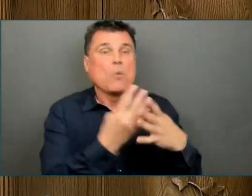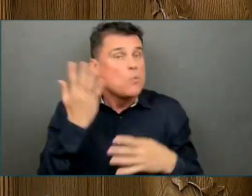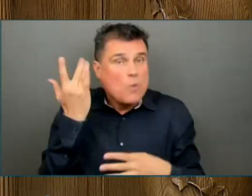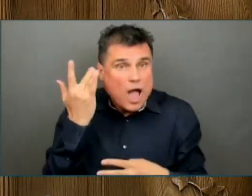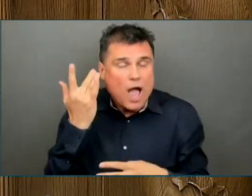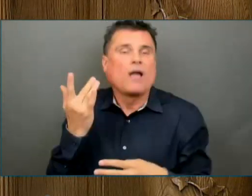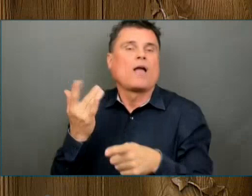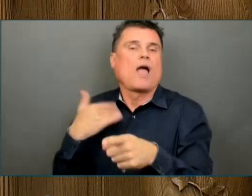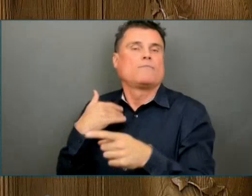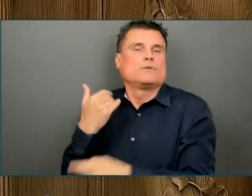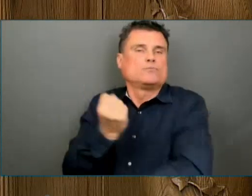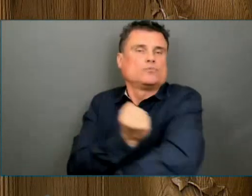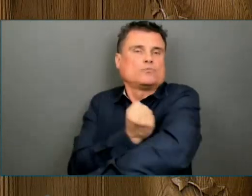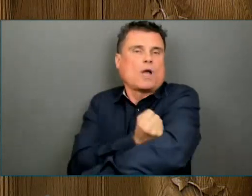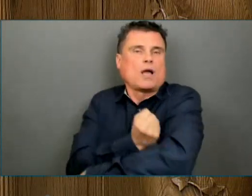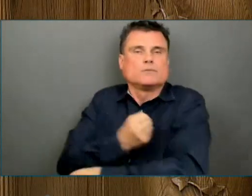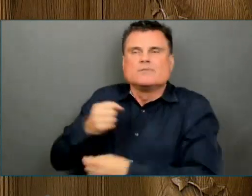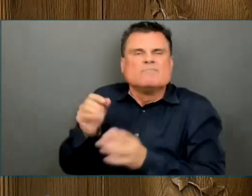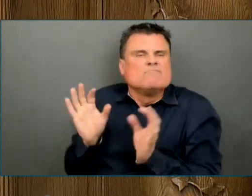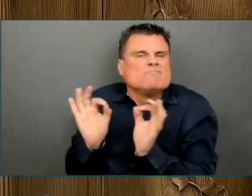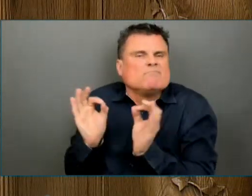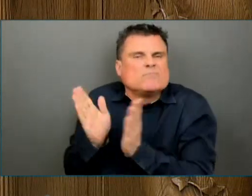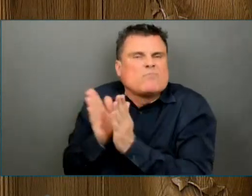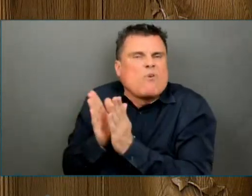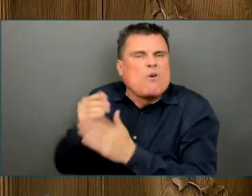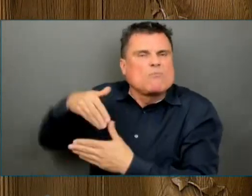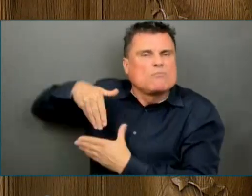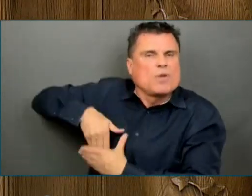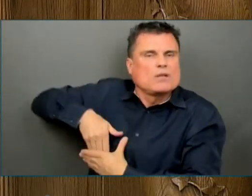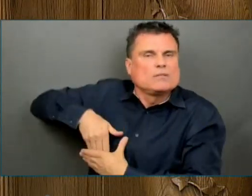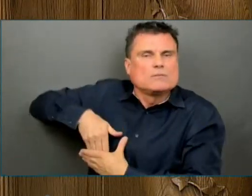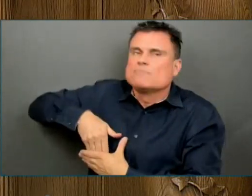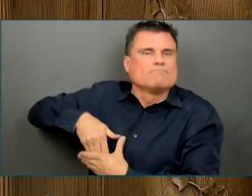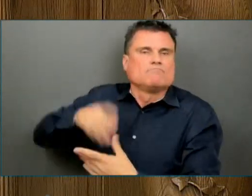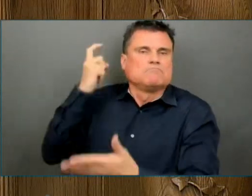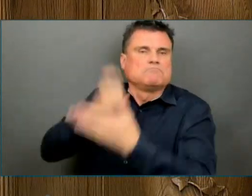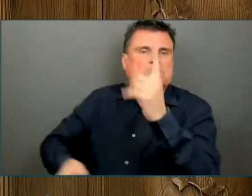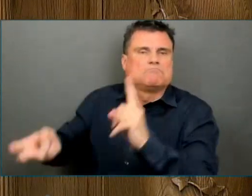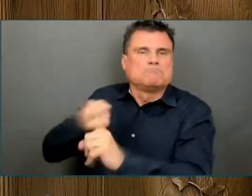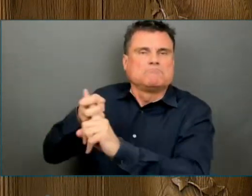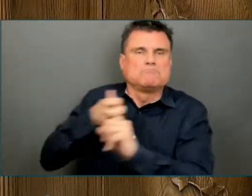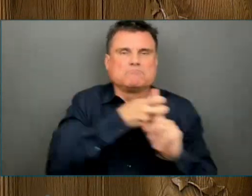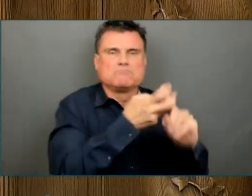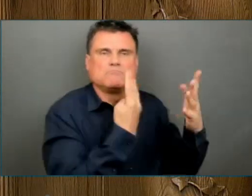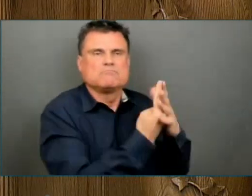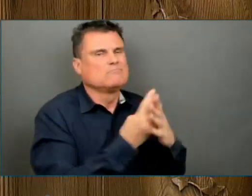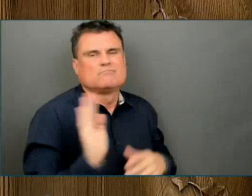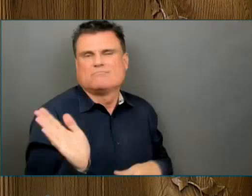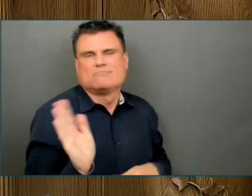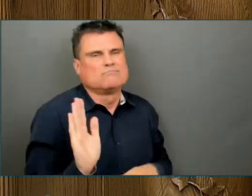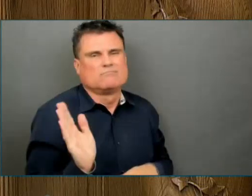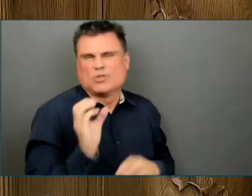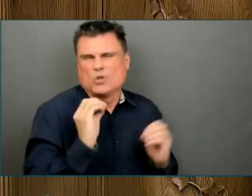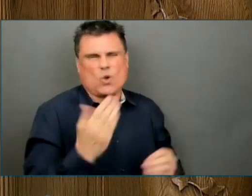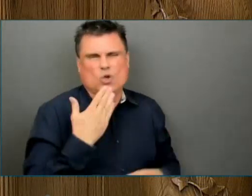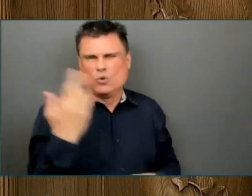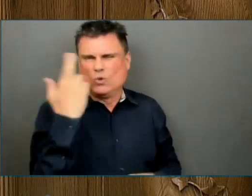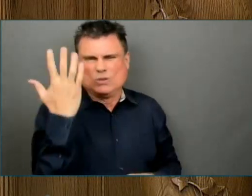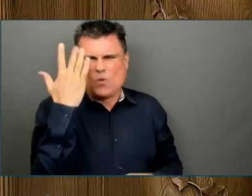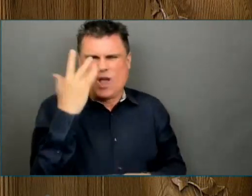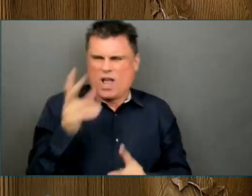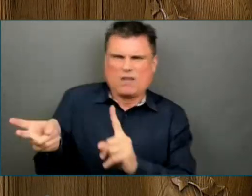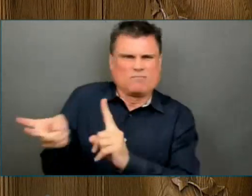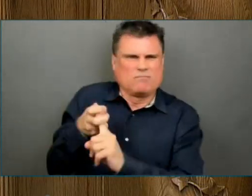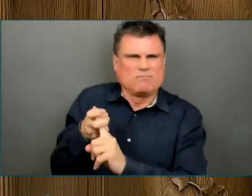if too many people continue to feel weighed down by the cost of everyday life. For the last four years,